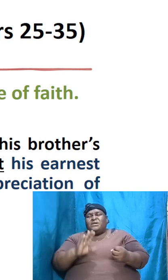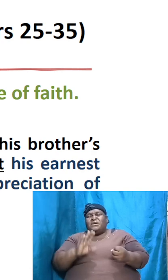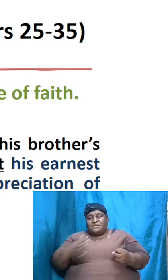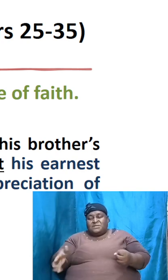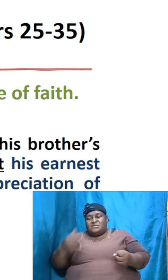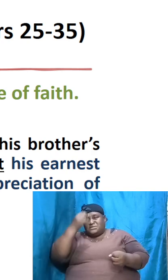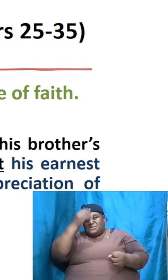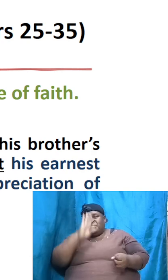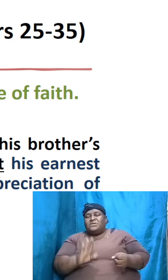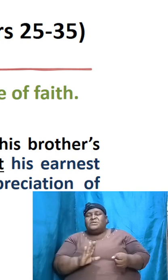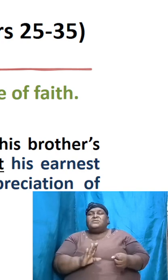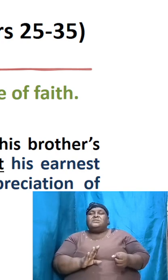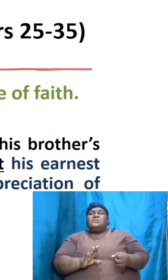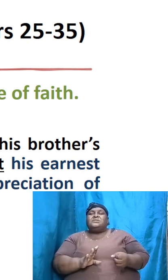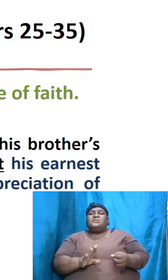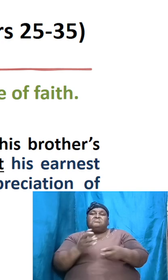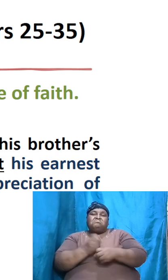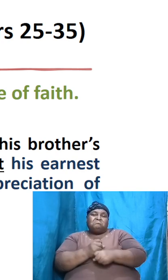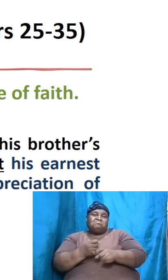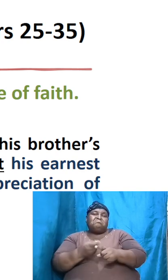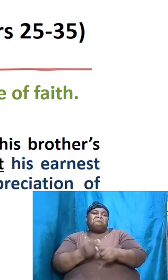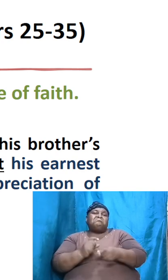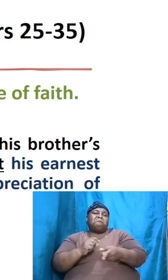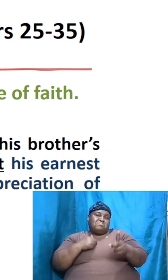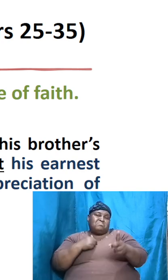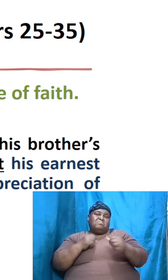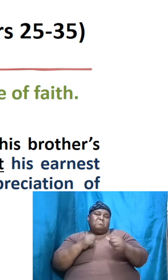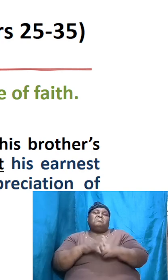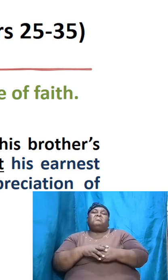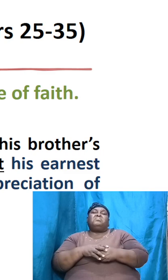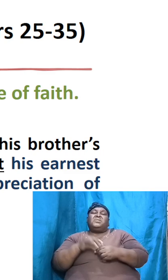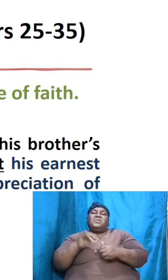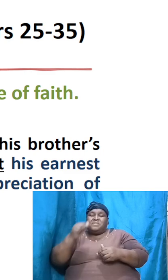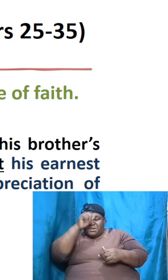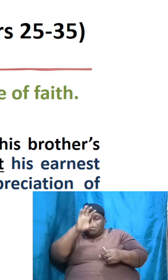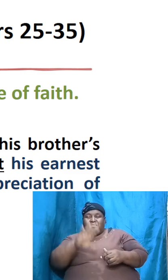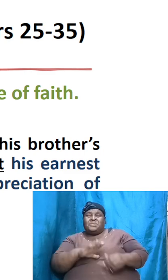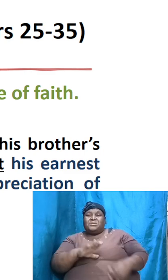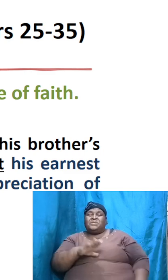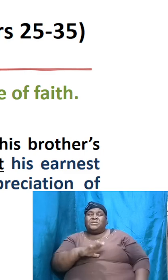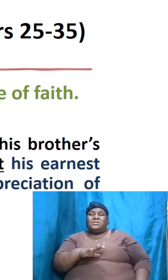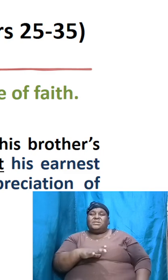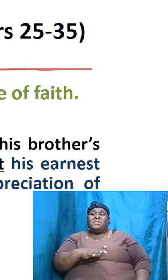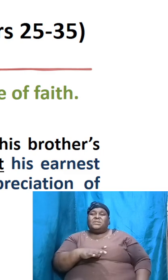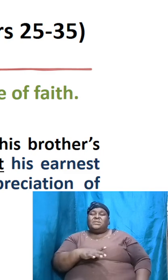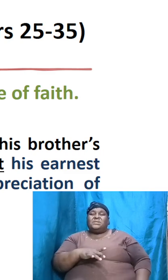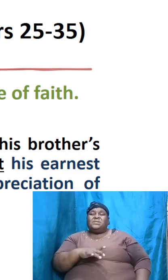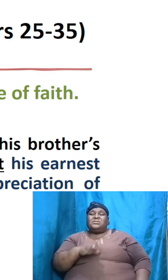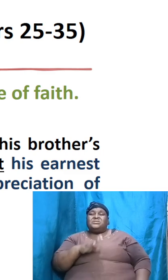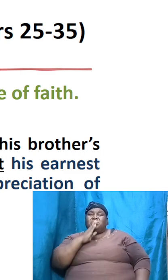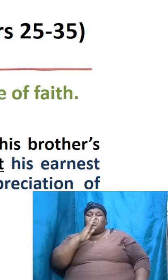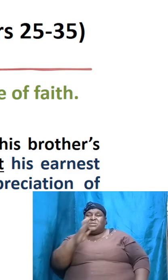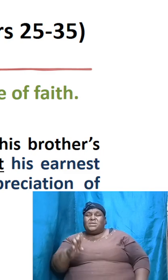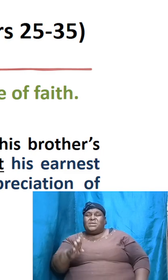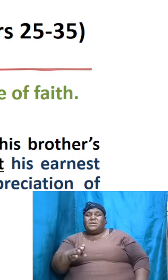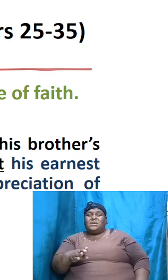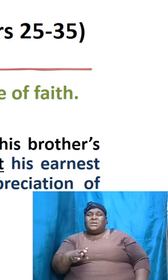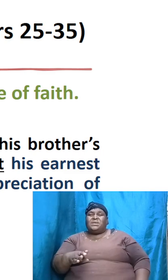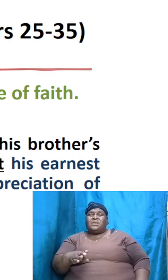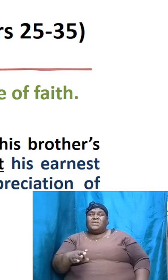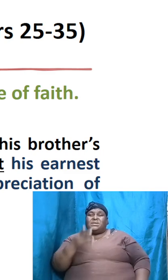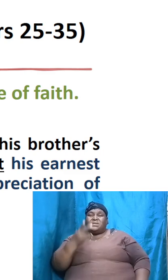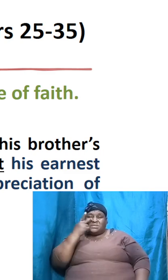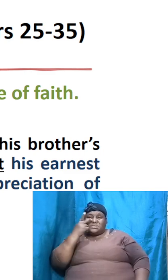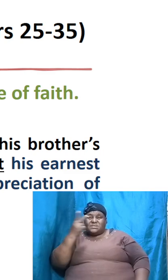take it from me that man is going to be seen